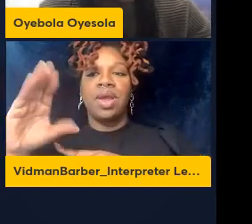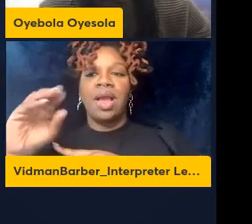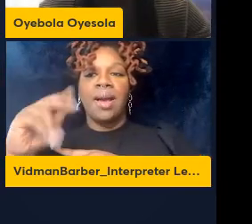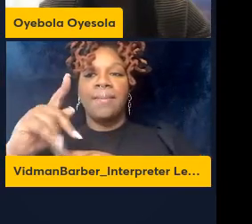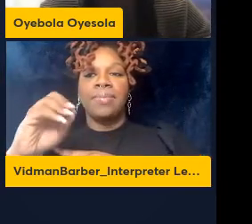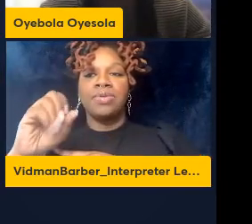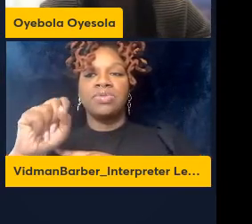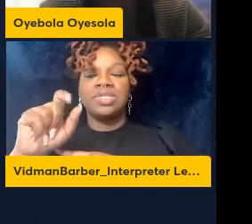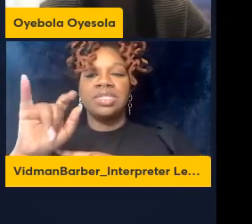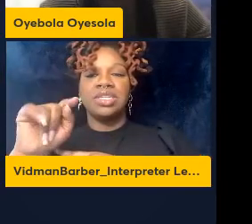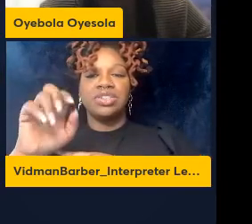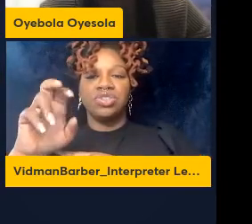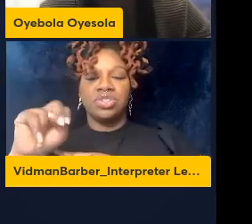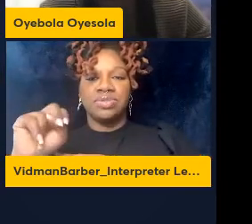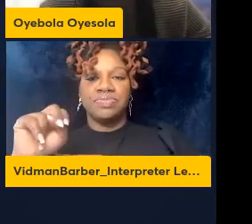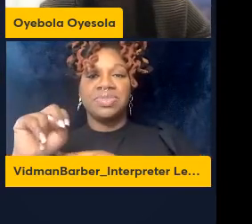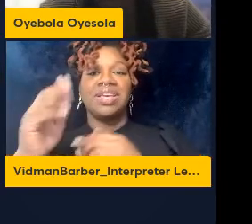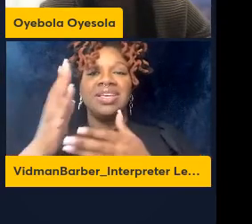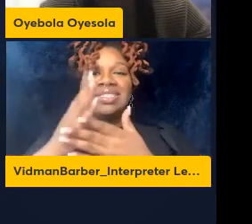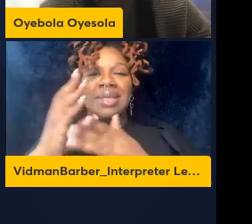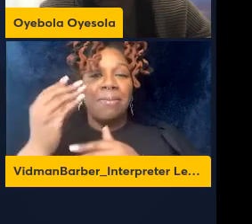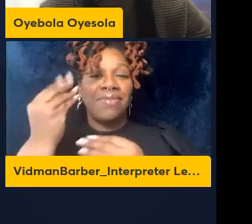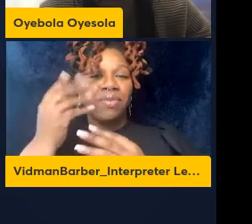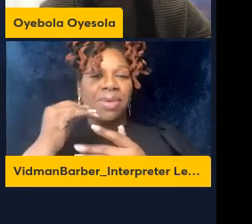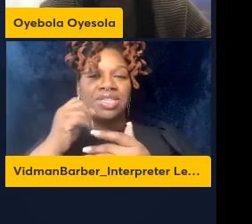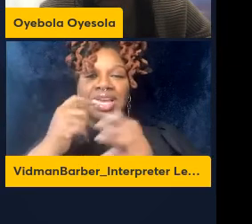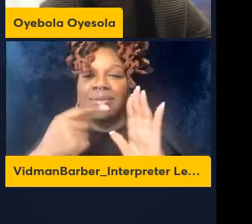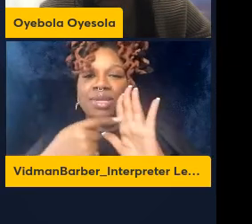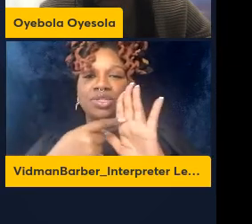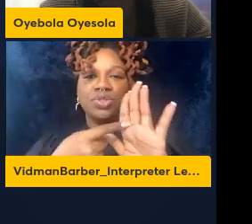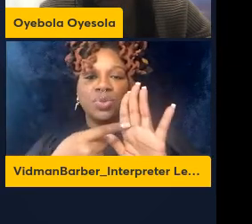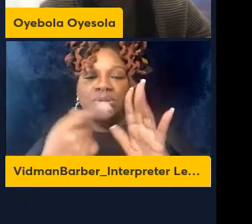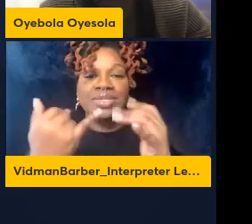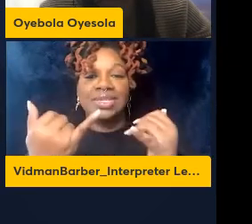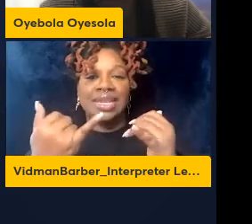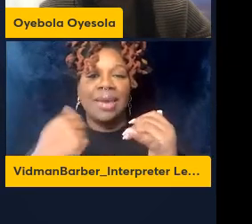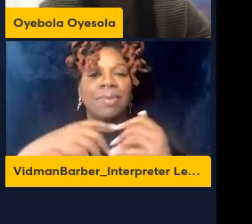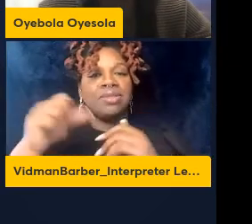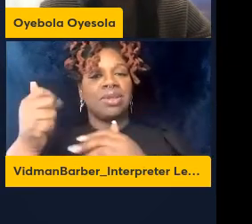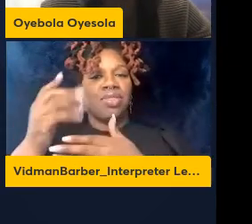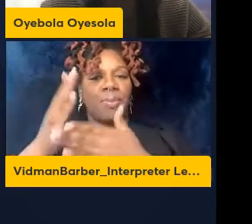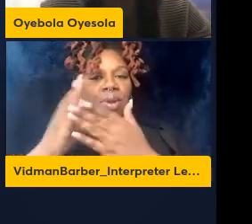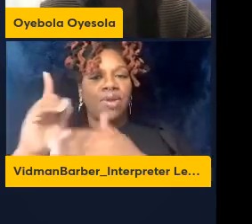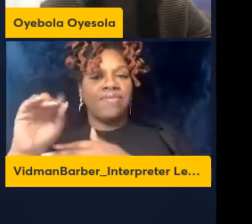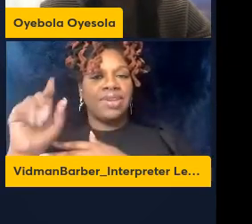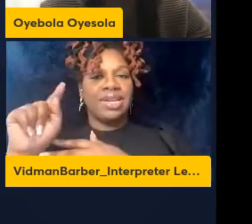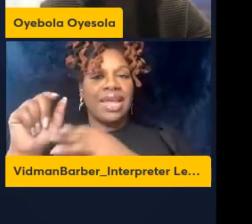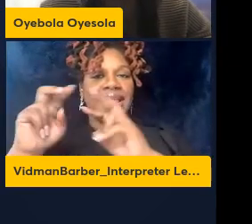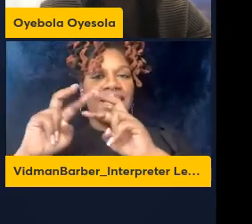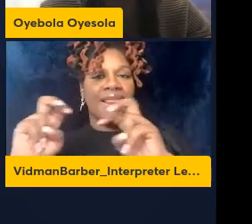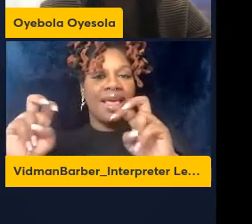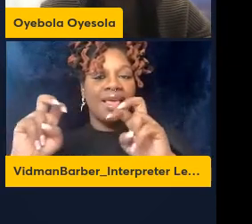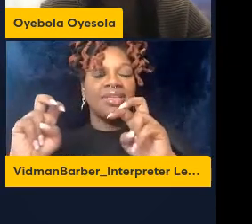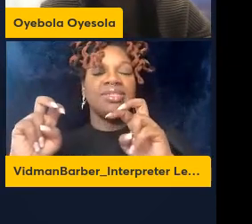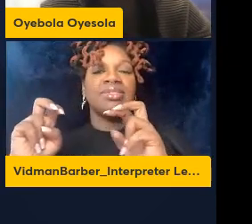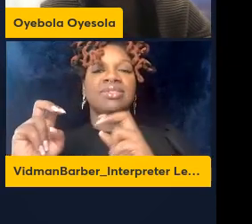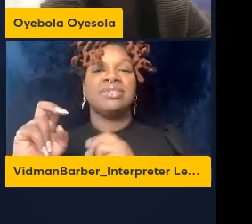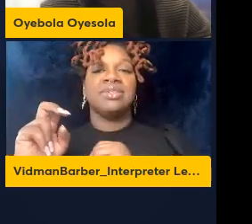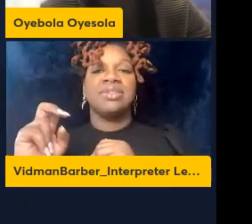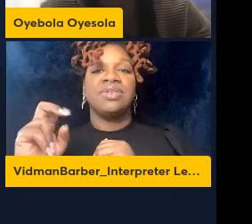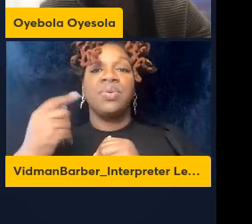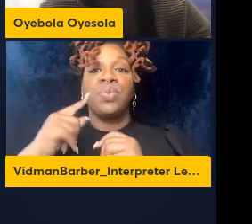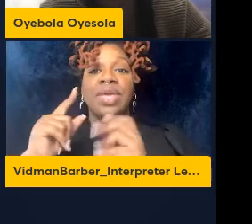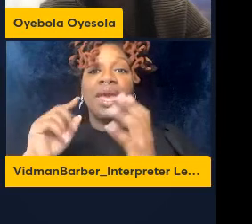data that I will not be showing today analyzed by a wonderful post back in our lab we observed